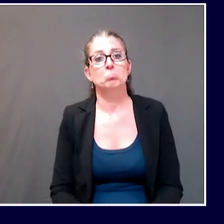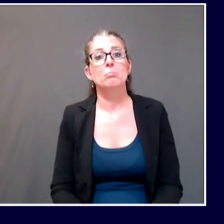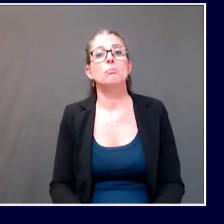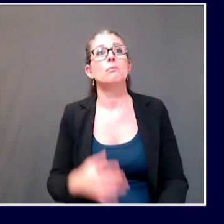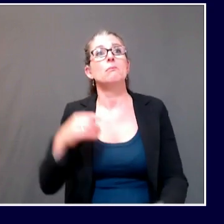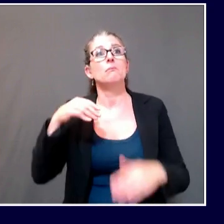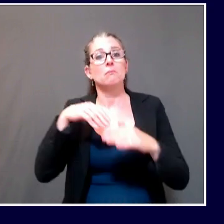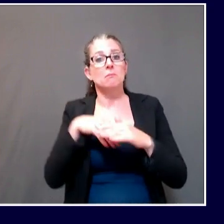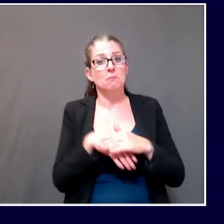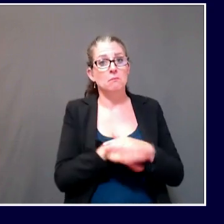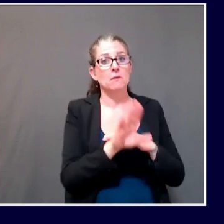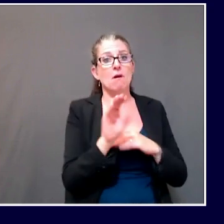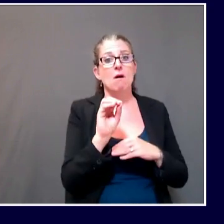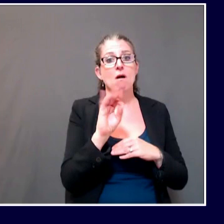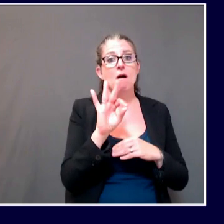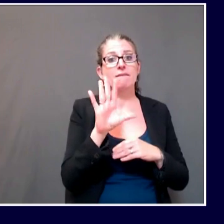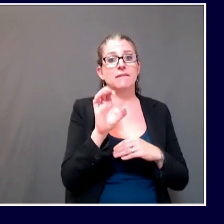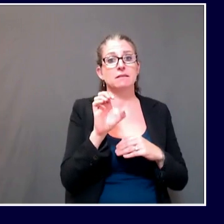everyone else.